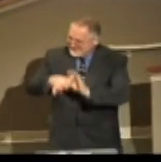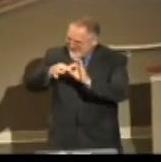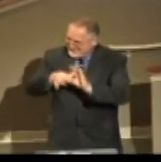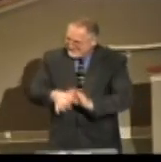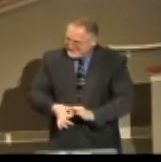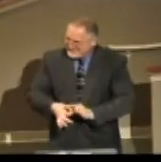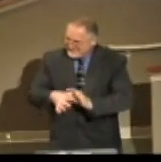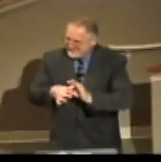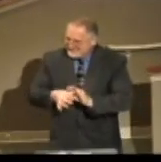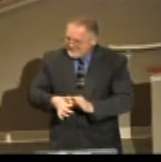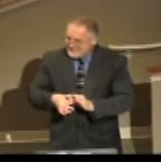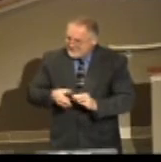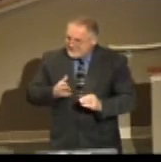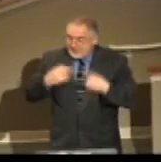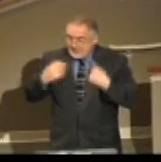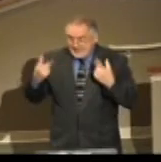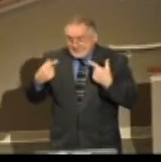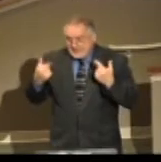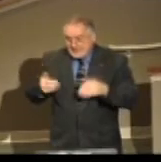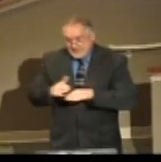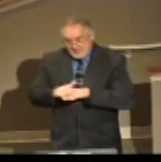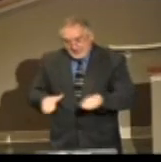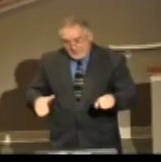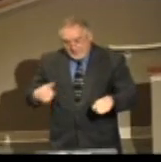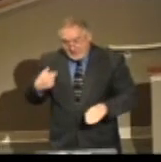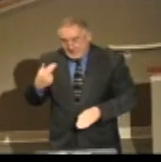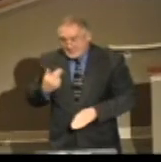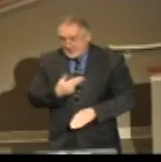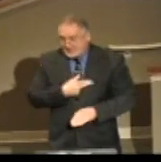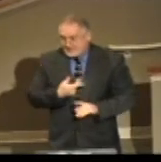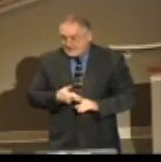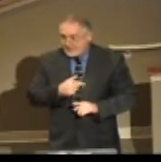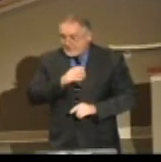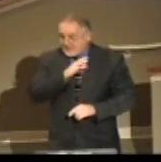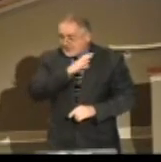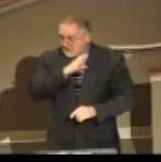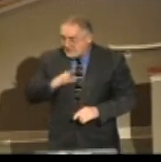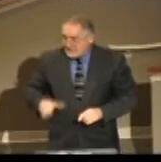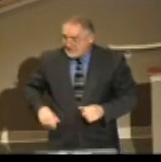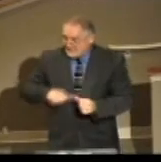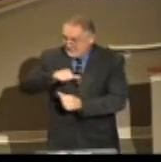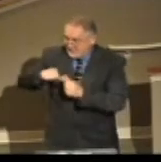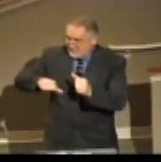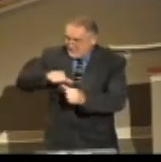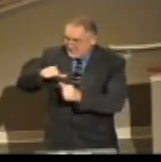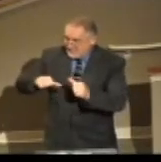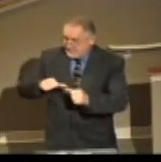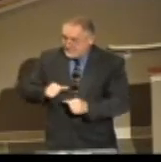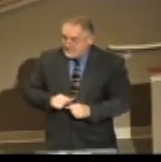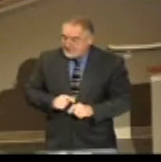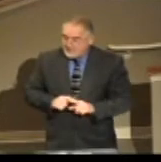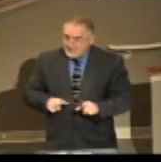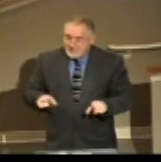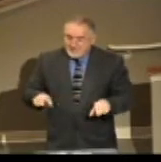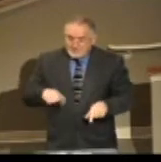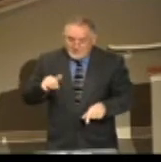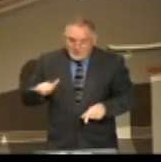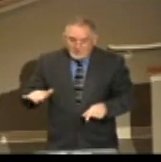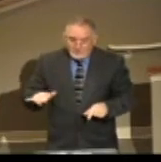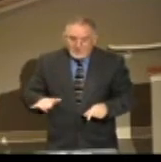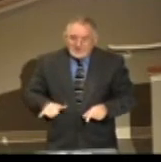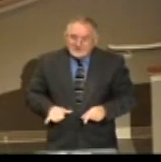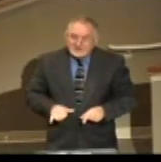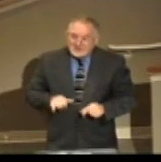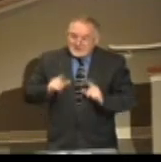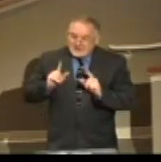Now, it's my sin that separates me from his fellowship. He's always accessible to me. I pursue the children of God by faith in Christ Jesus.